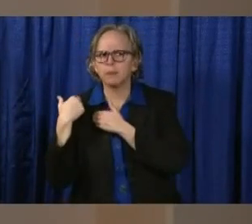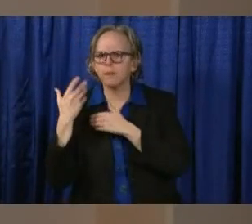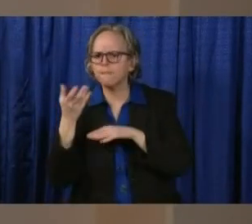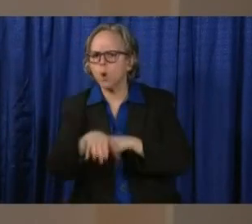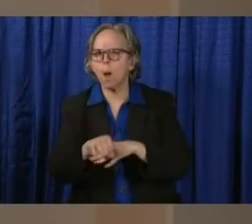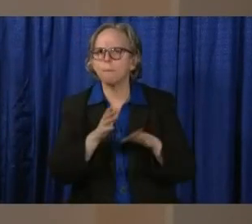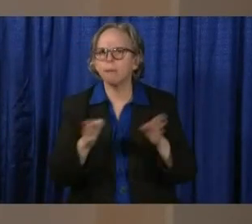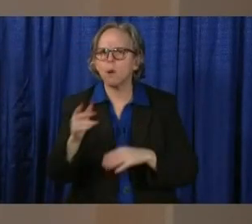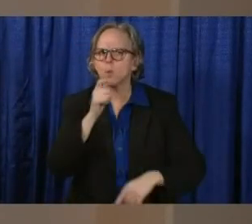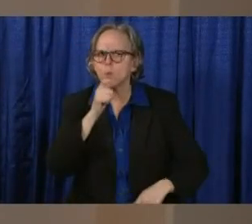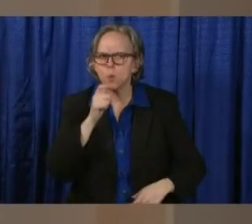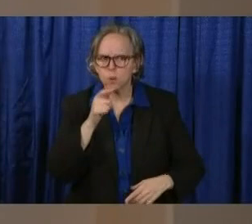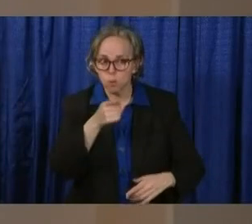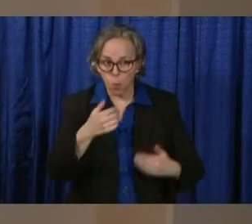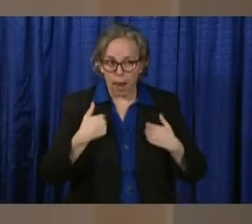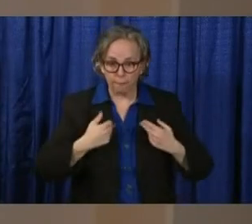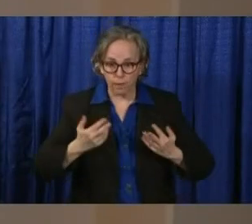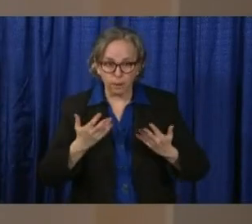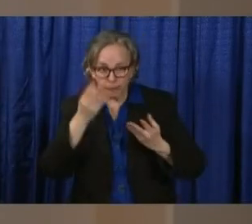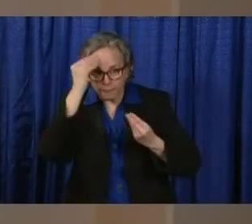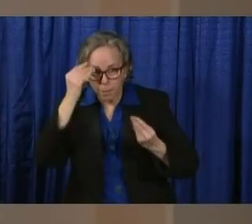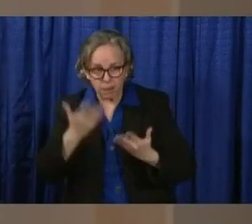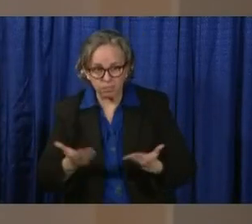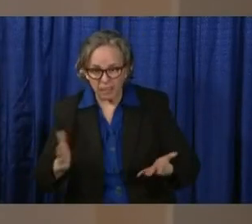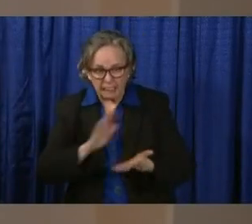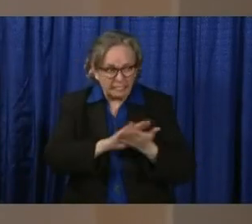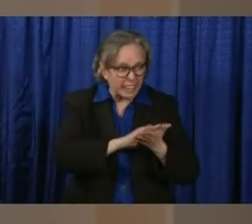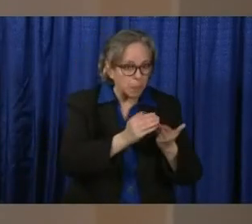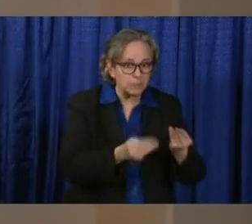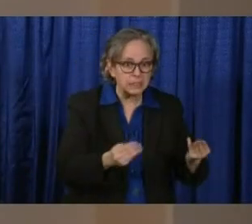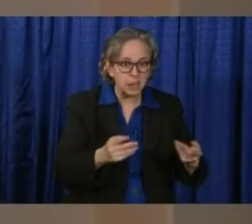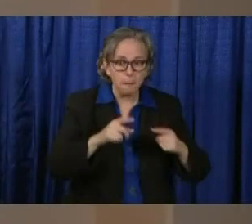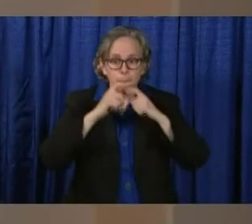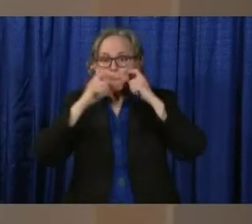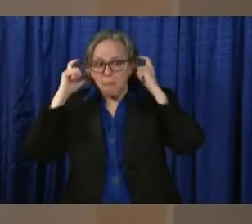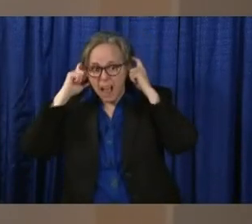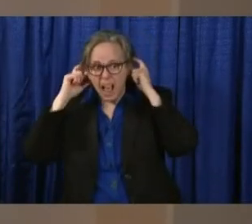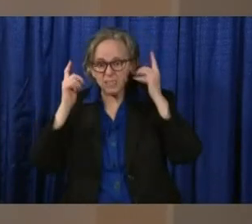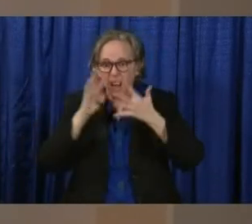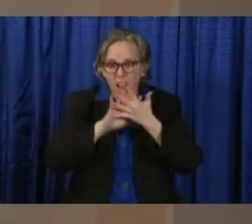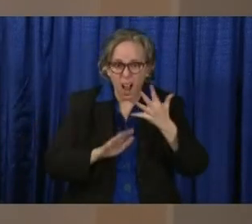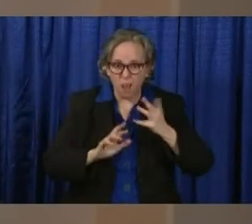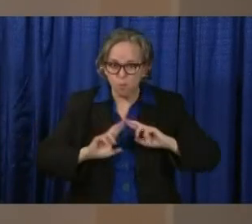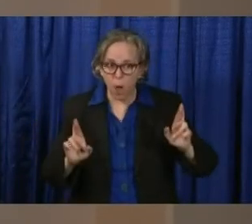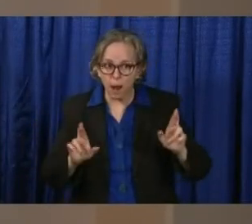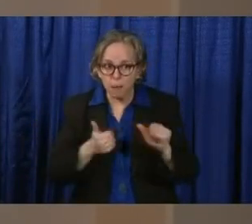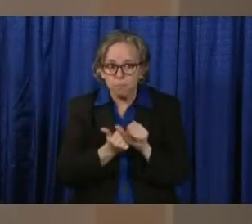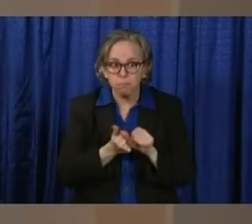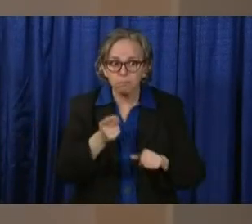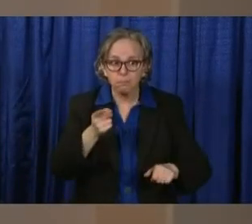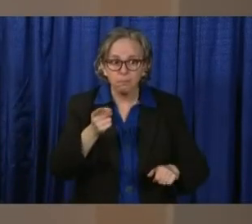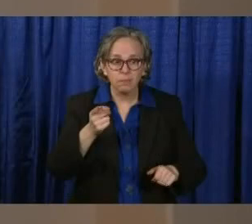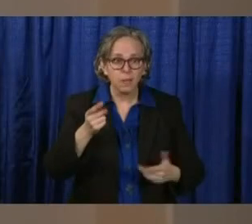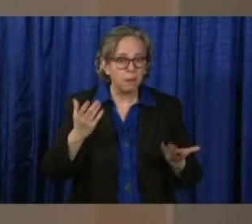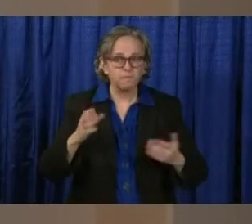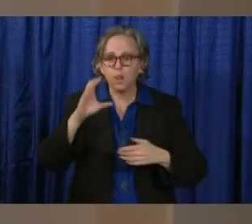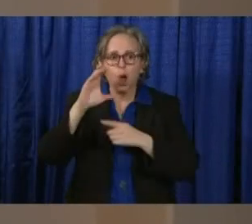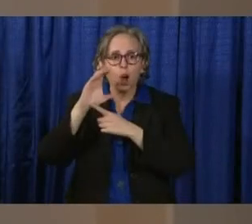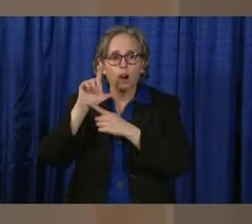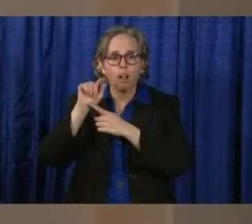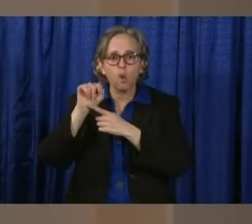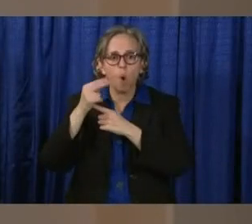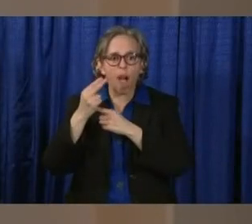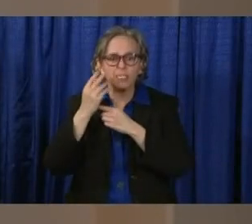resources, the cleaning materials, maybe the face masks, even the cloth ones like the governor was just talking about?